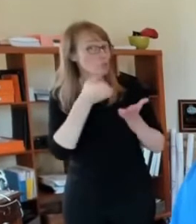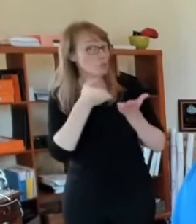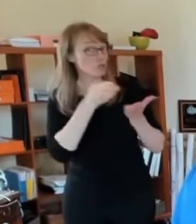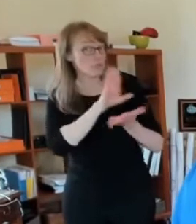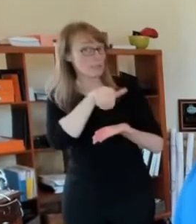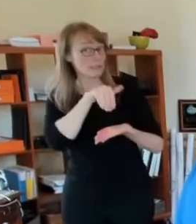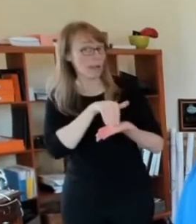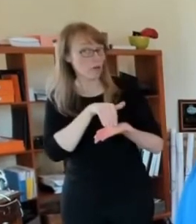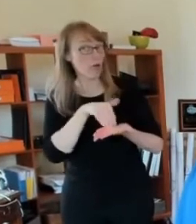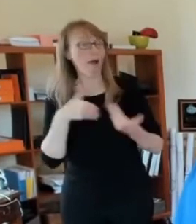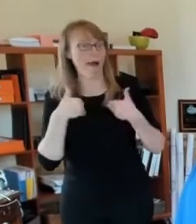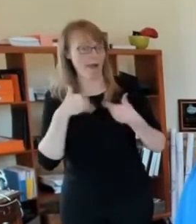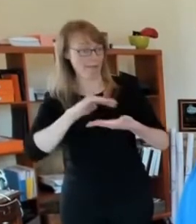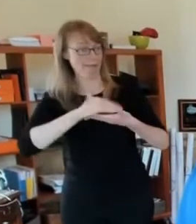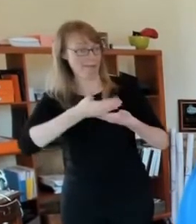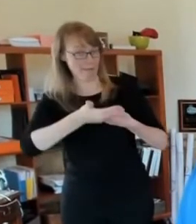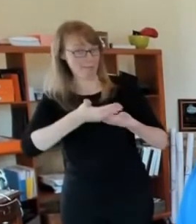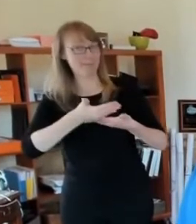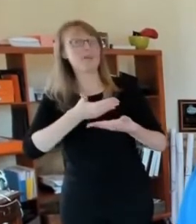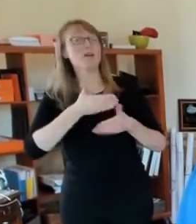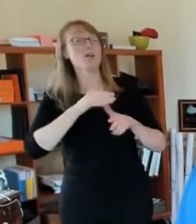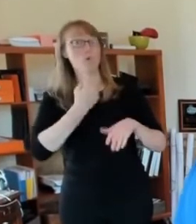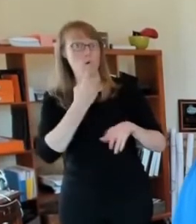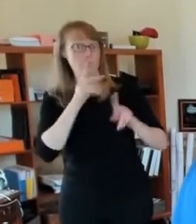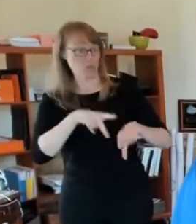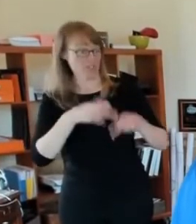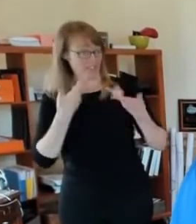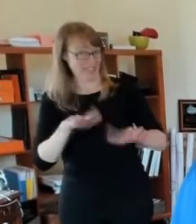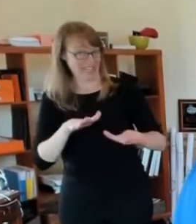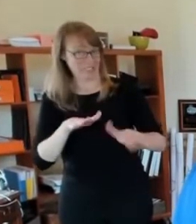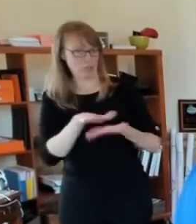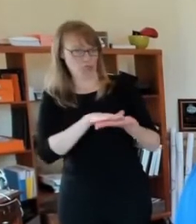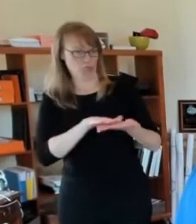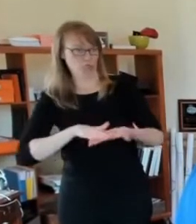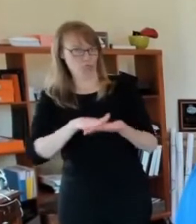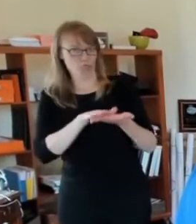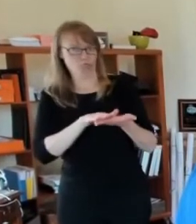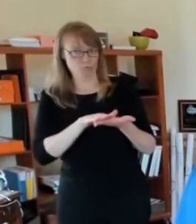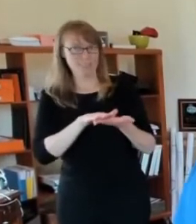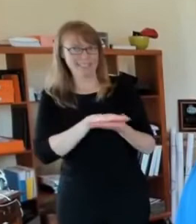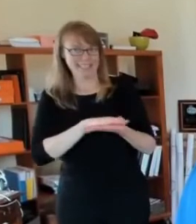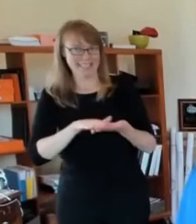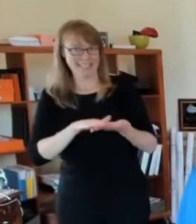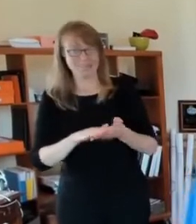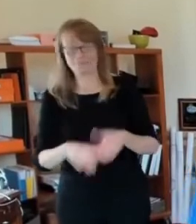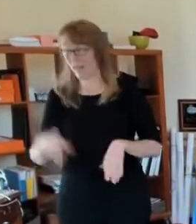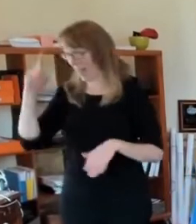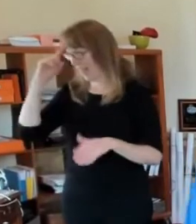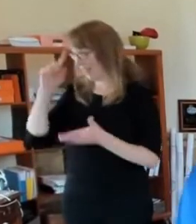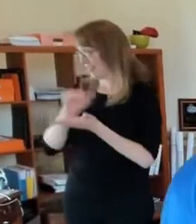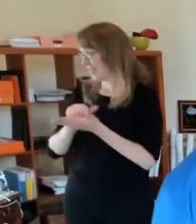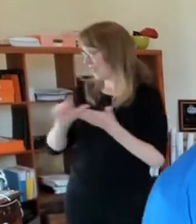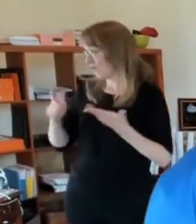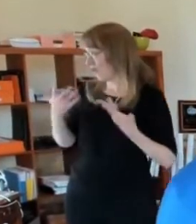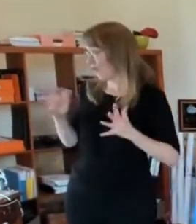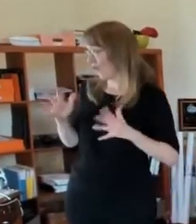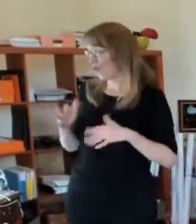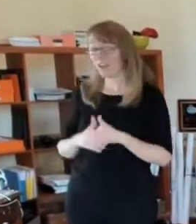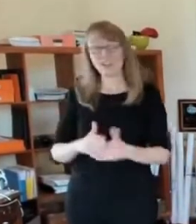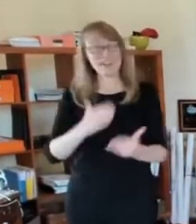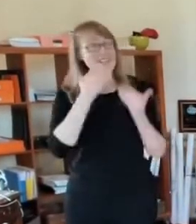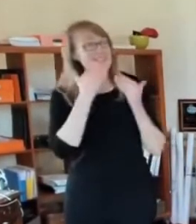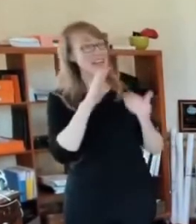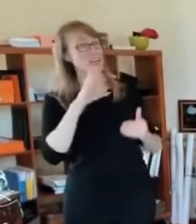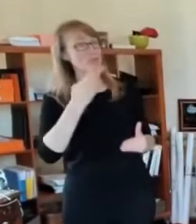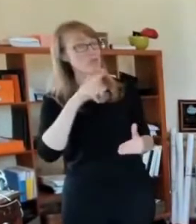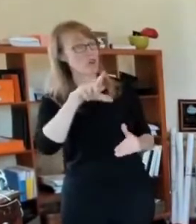disinfect them when each individual person uses them. I think that's all we got. Thank you, Mayor. Thank you. Thank you, Charles.